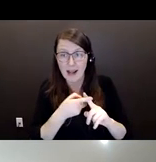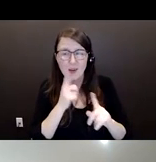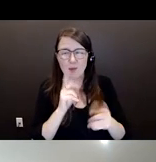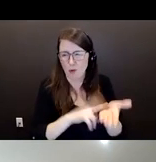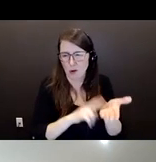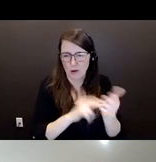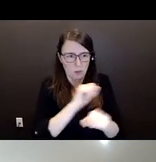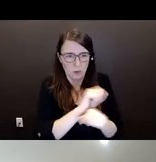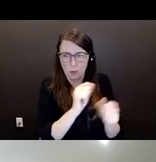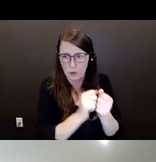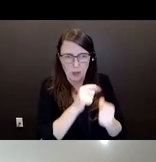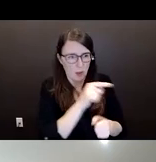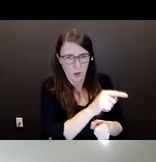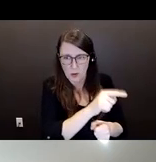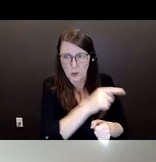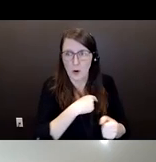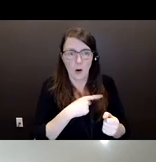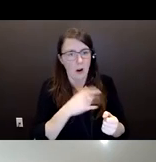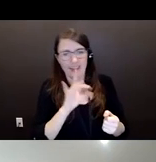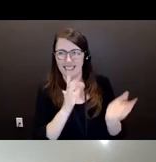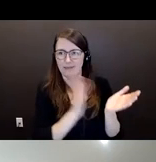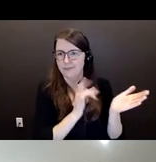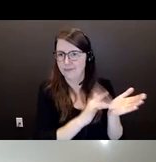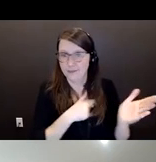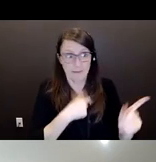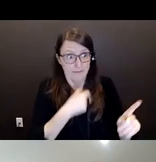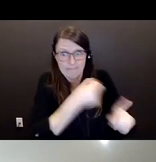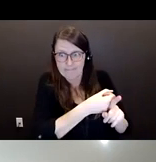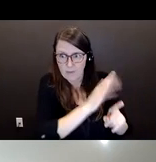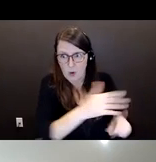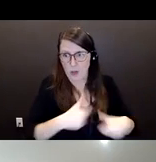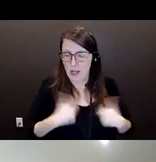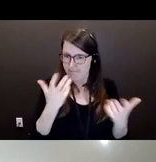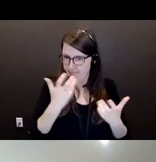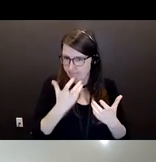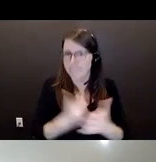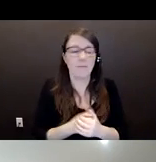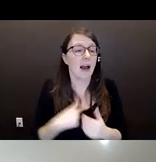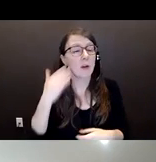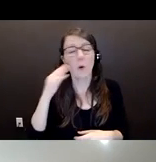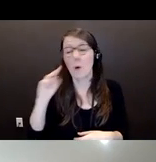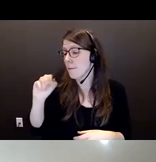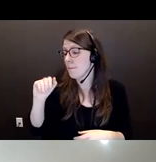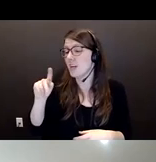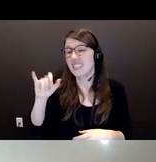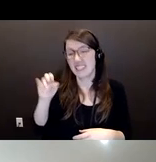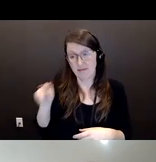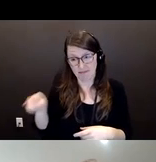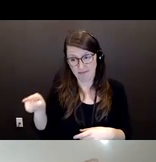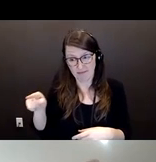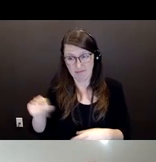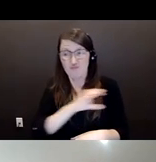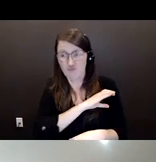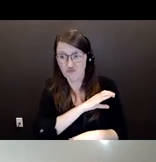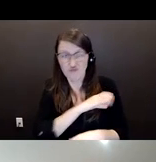impacted her life. I know that Martin has been an officer for quite some time and he can give a little bit about his